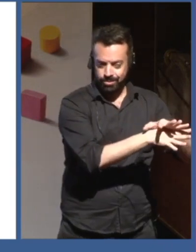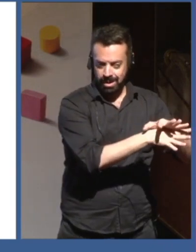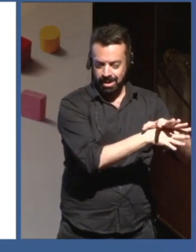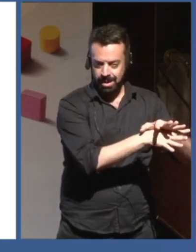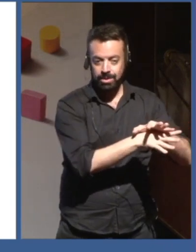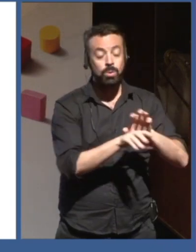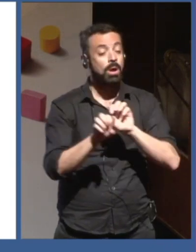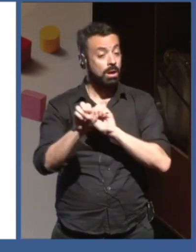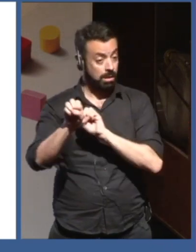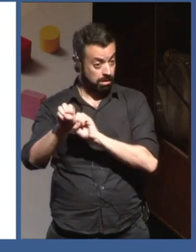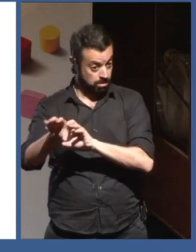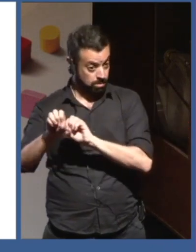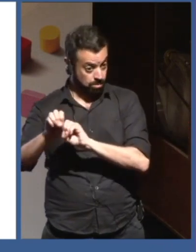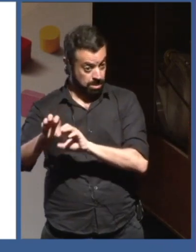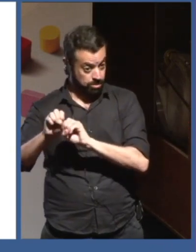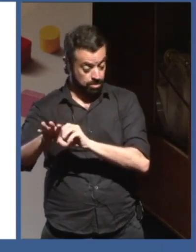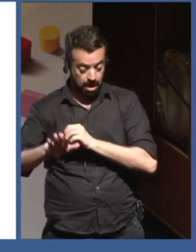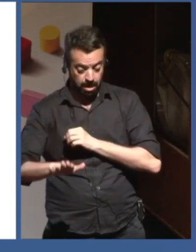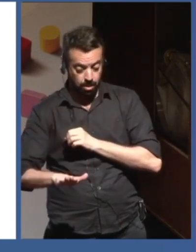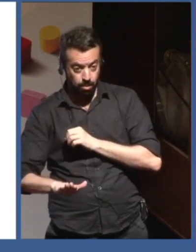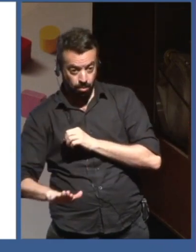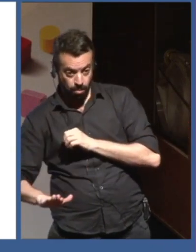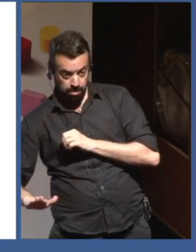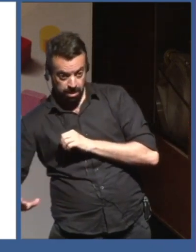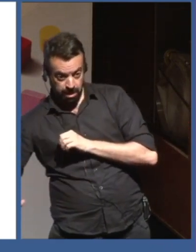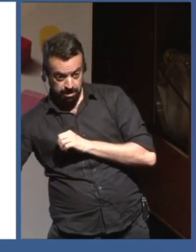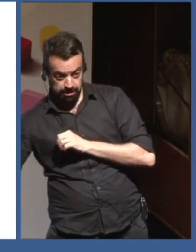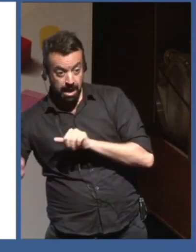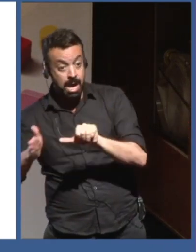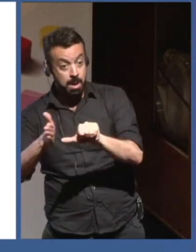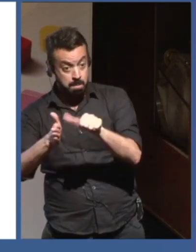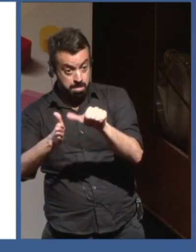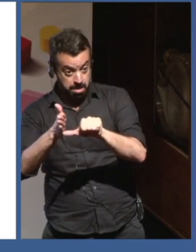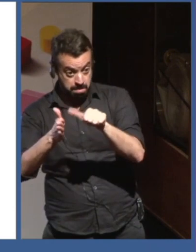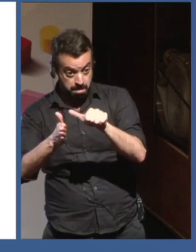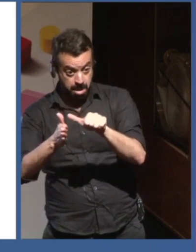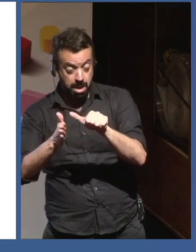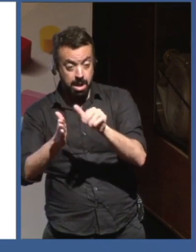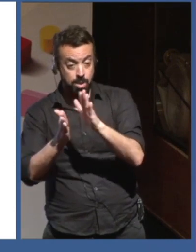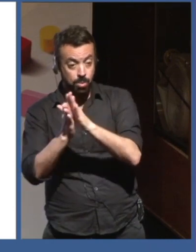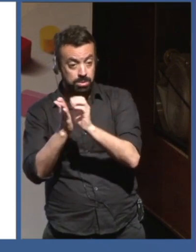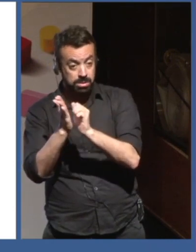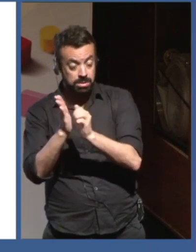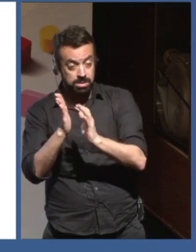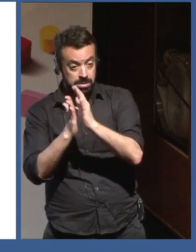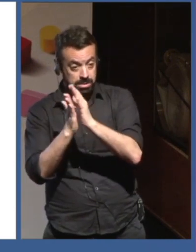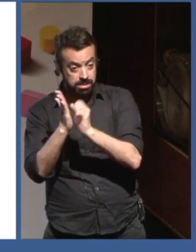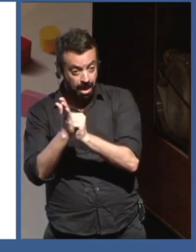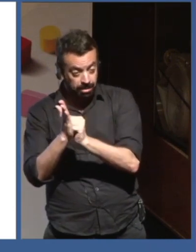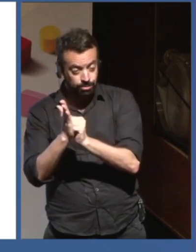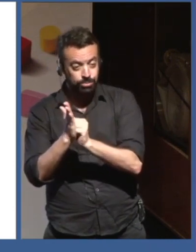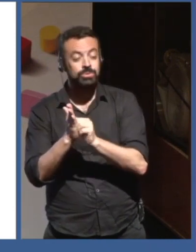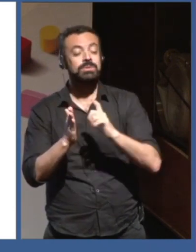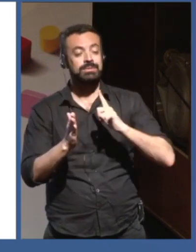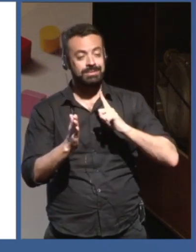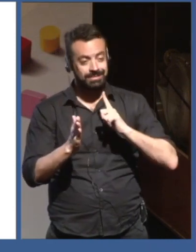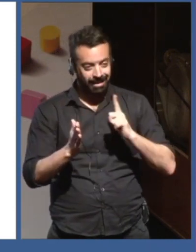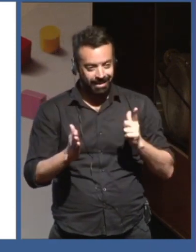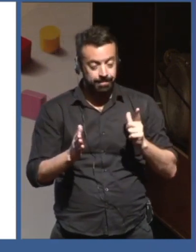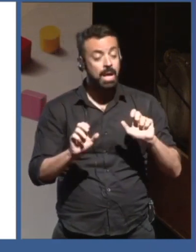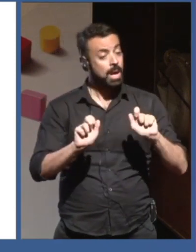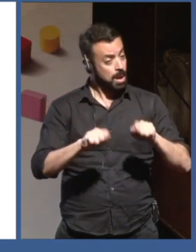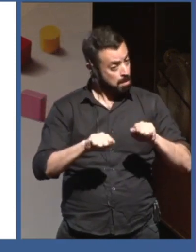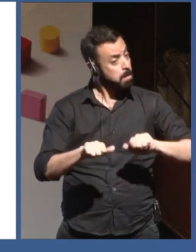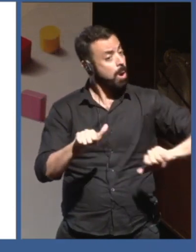And so, it is adaptive. Depending on conditions, it can change while retaining its main functions.